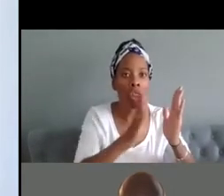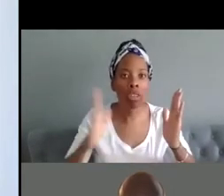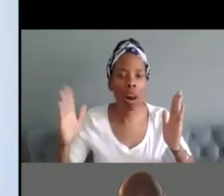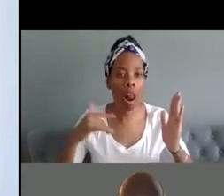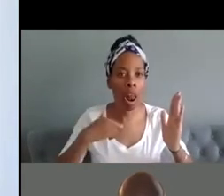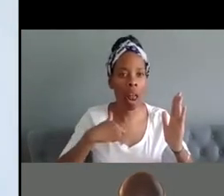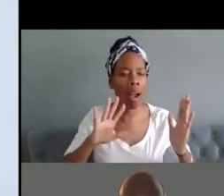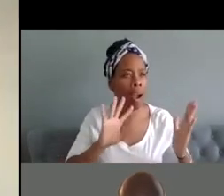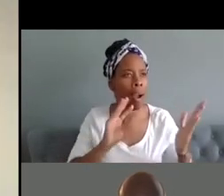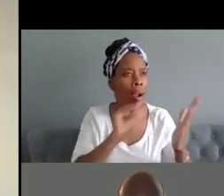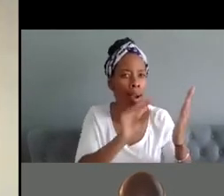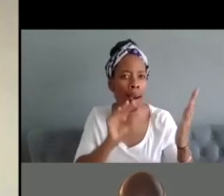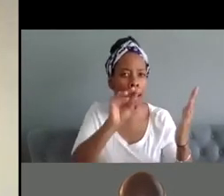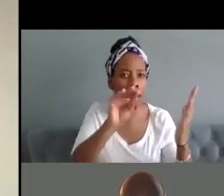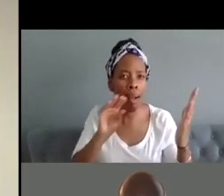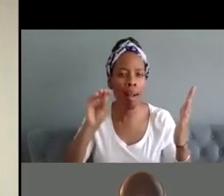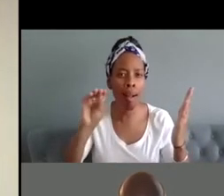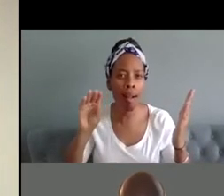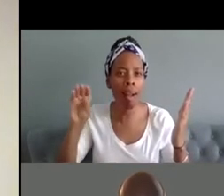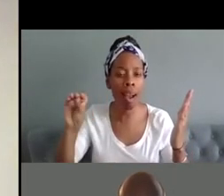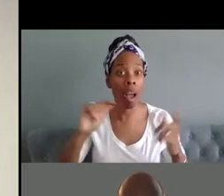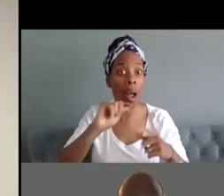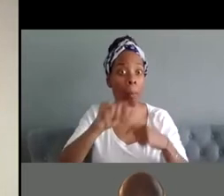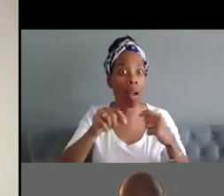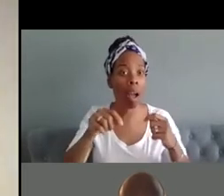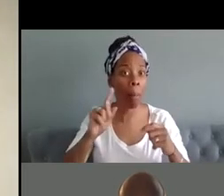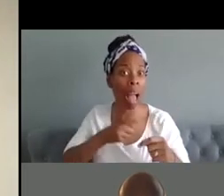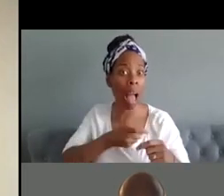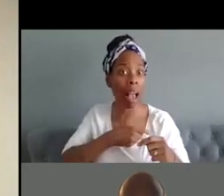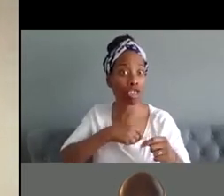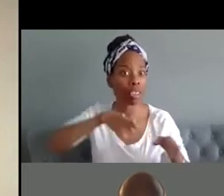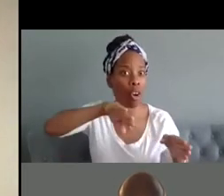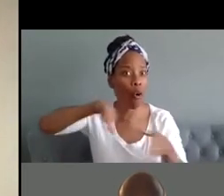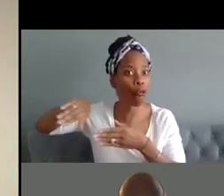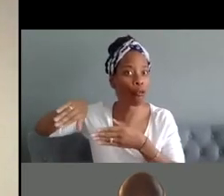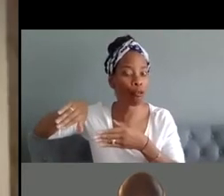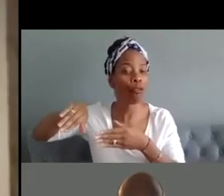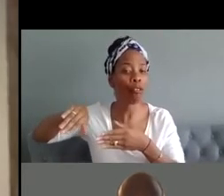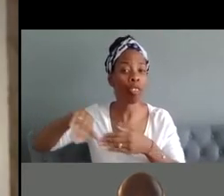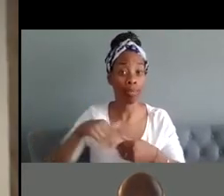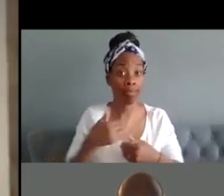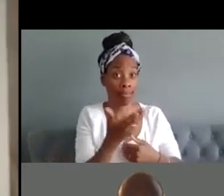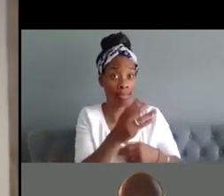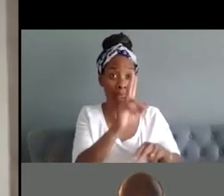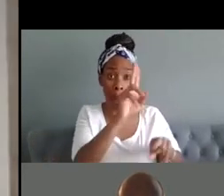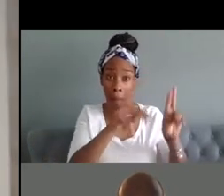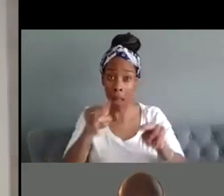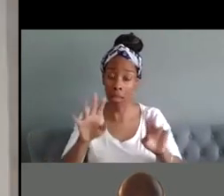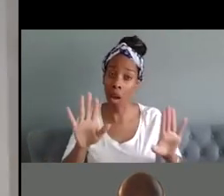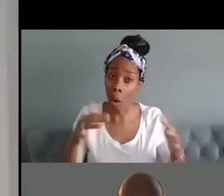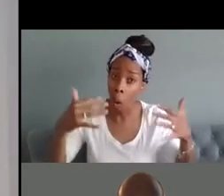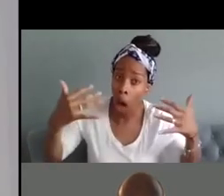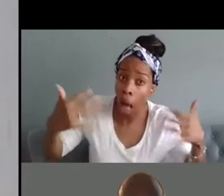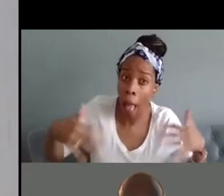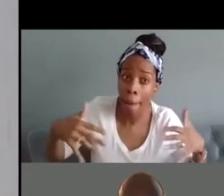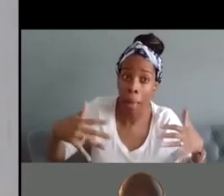also sort of a distraction from his anxiety so the the the painting which is amazing as a sort of